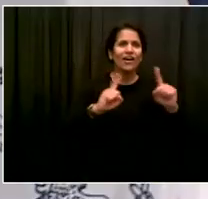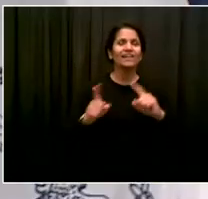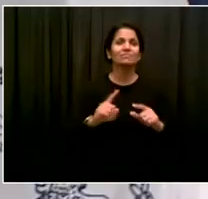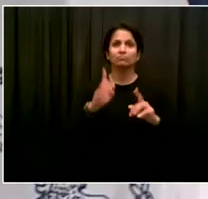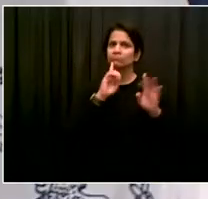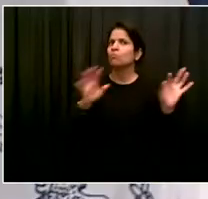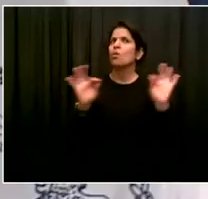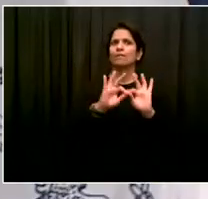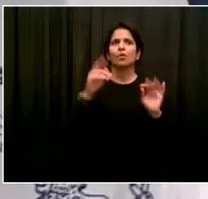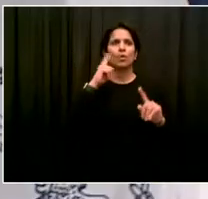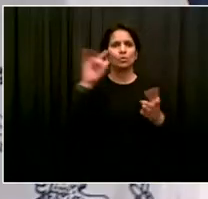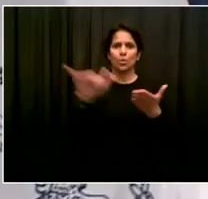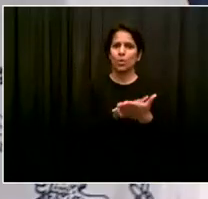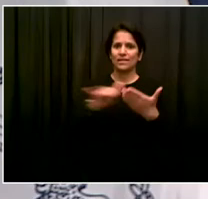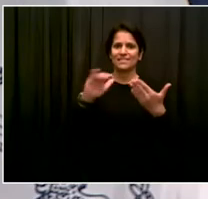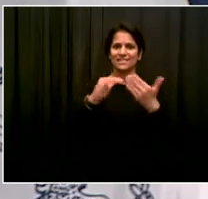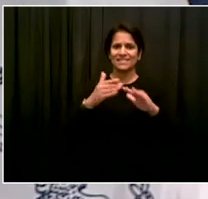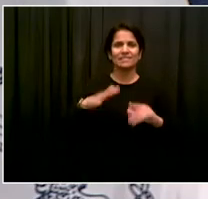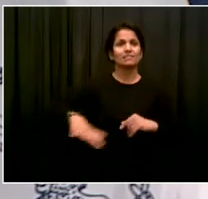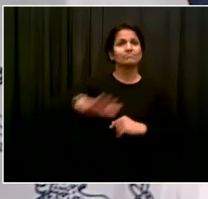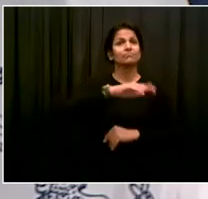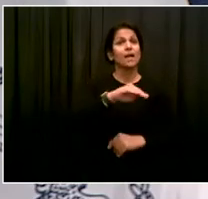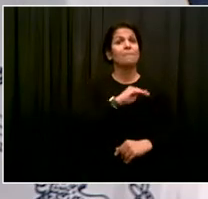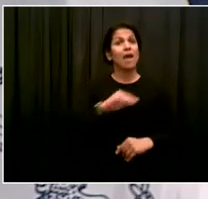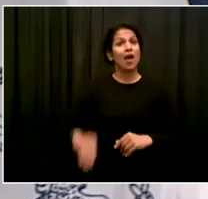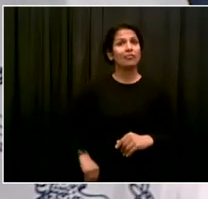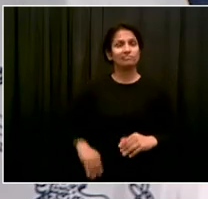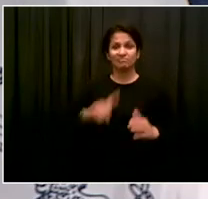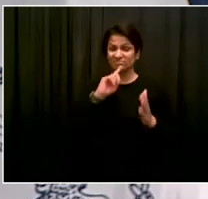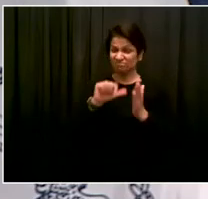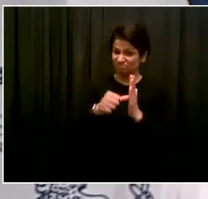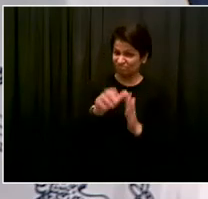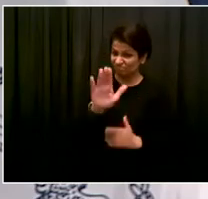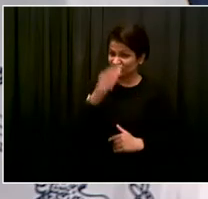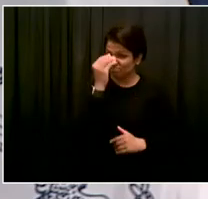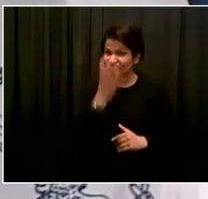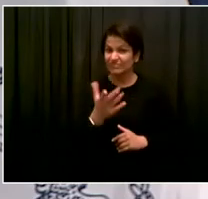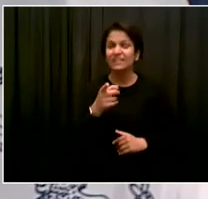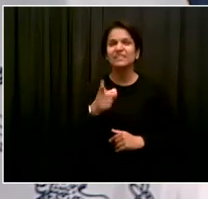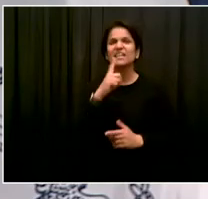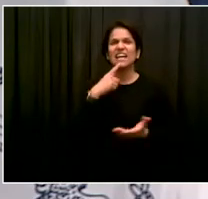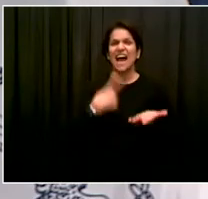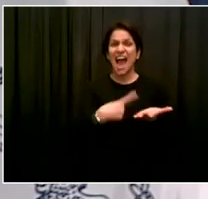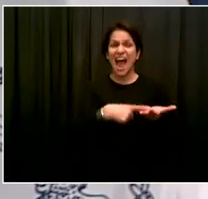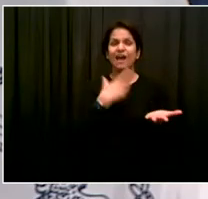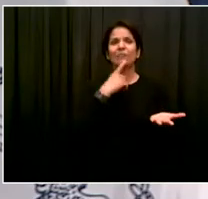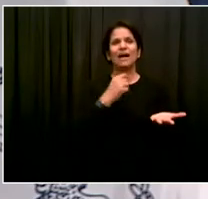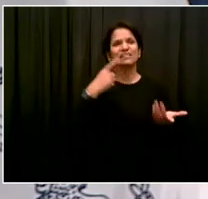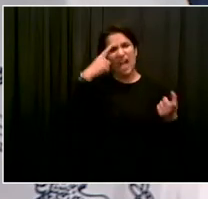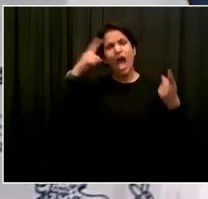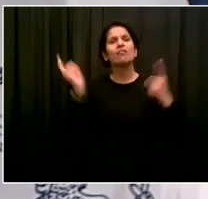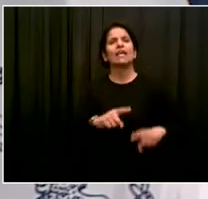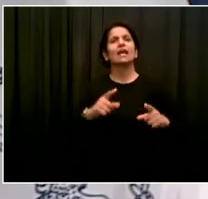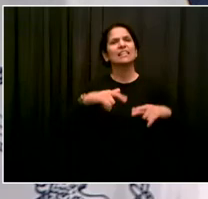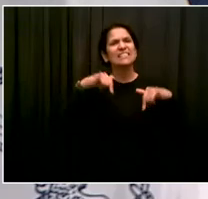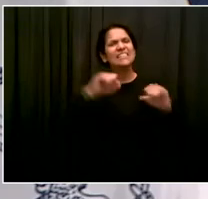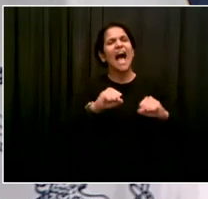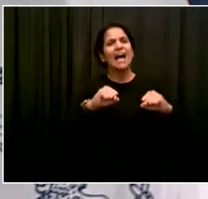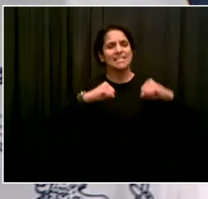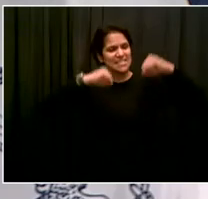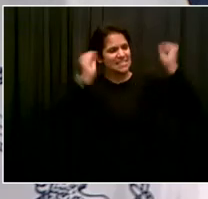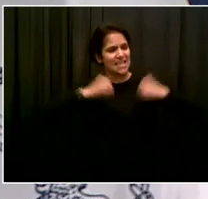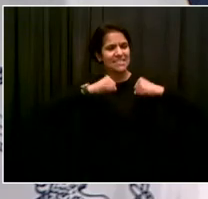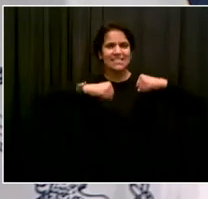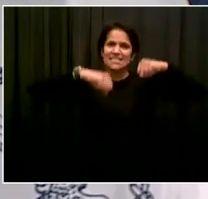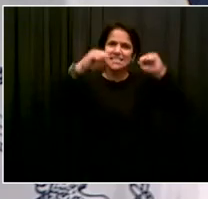we were animated because we were in fierce agreement. We want and we're planning on every child coming back. That really is